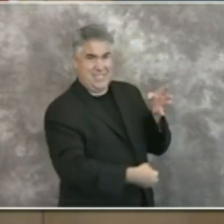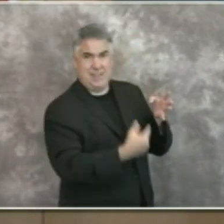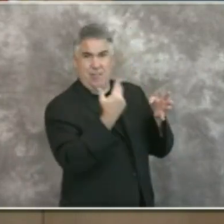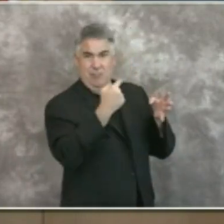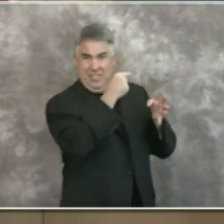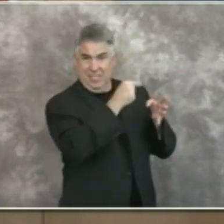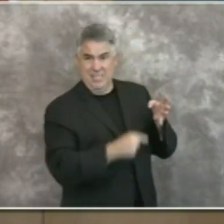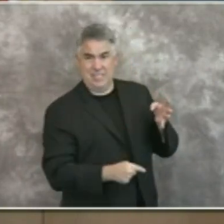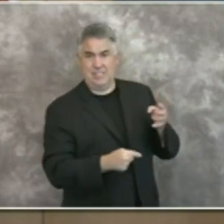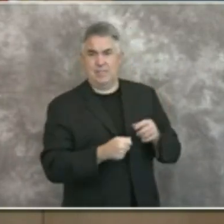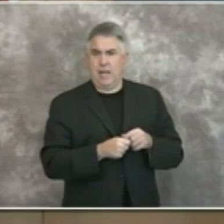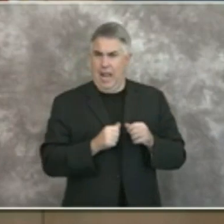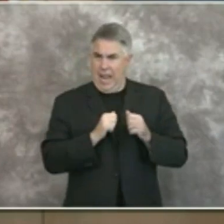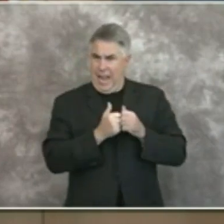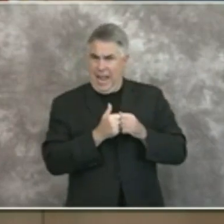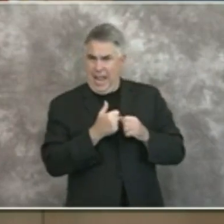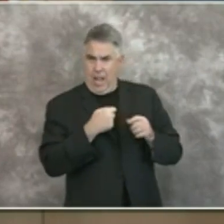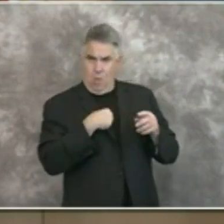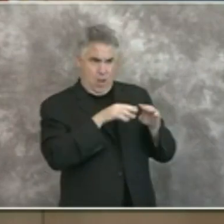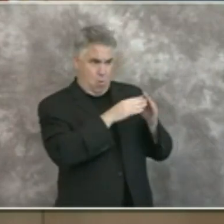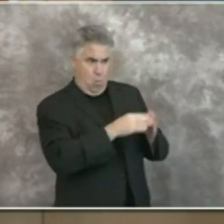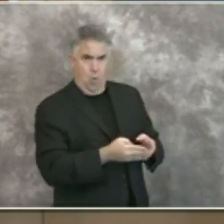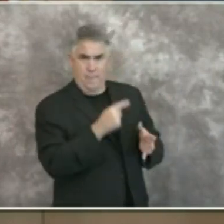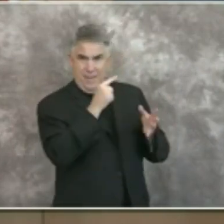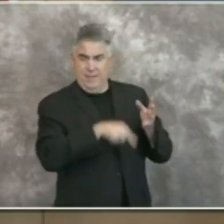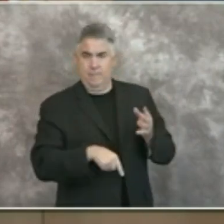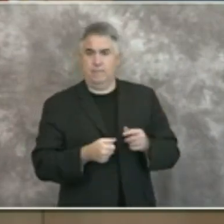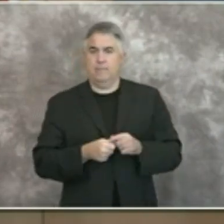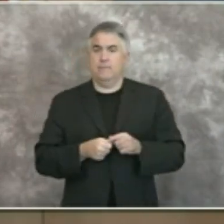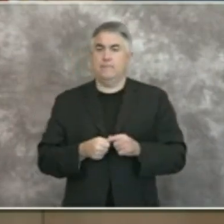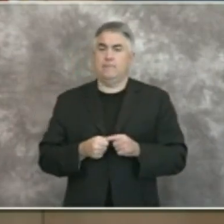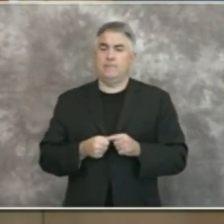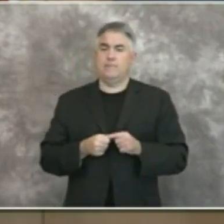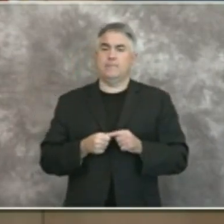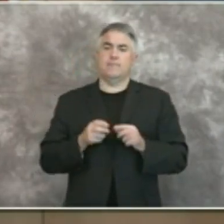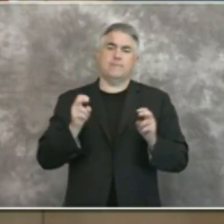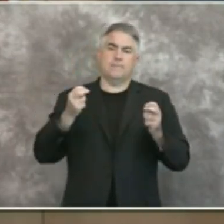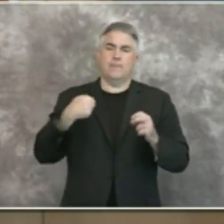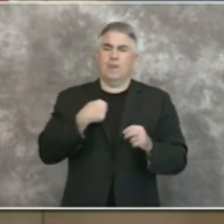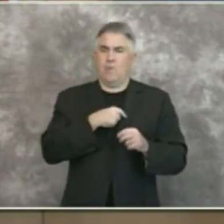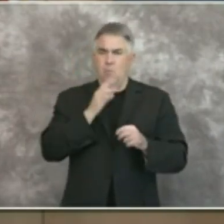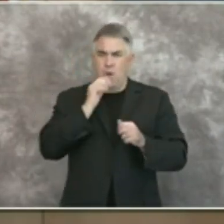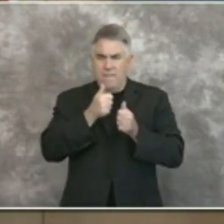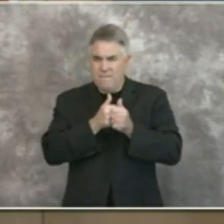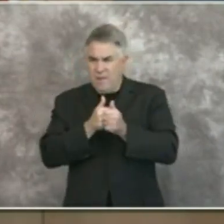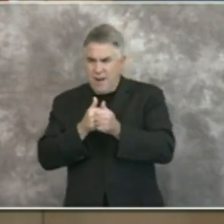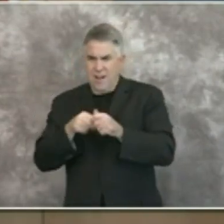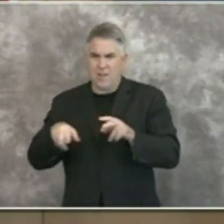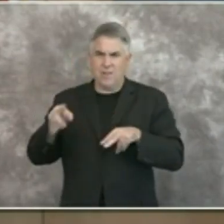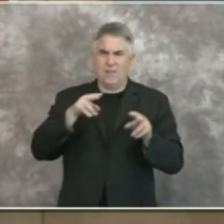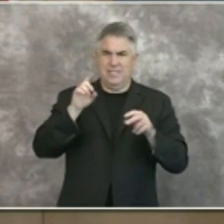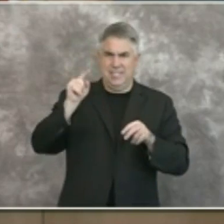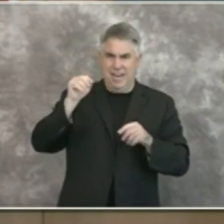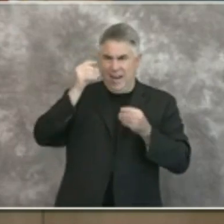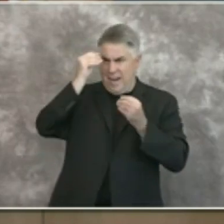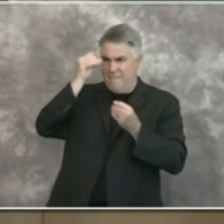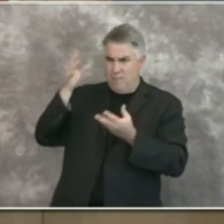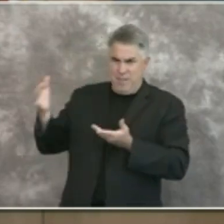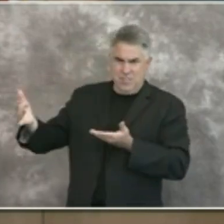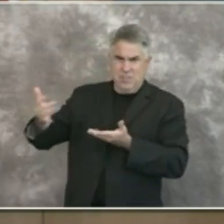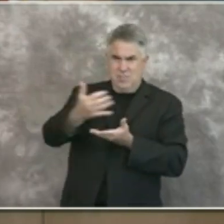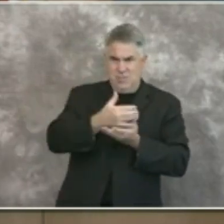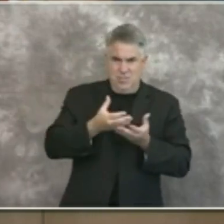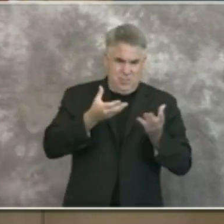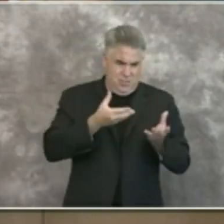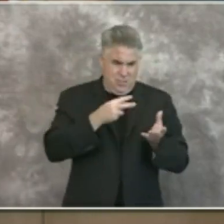process. We said from the beginning of this that our actions would be guided based on the data and based on the science we have a number of